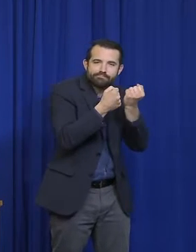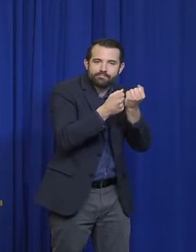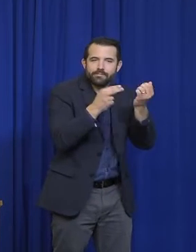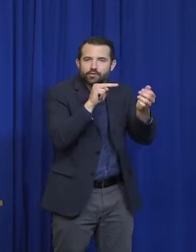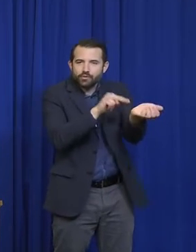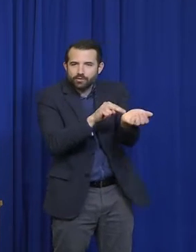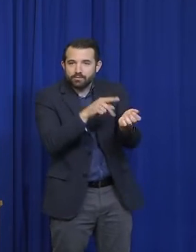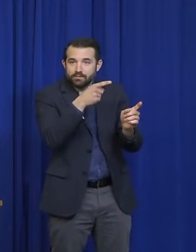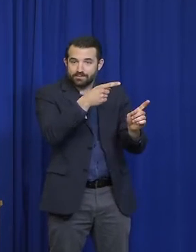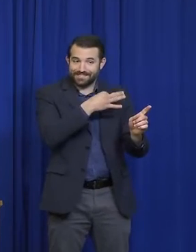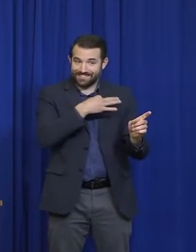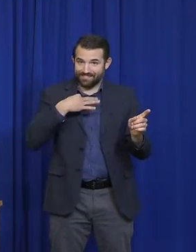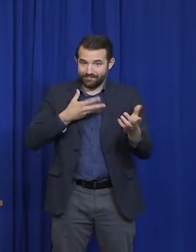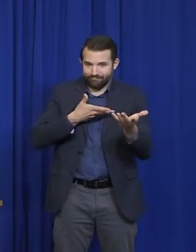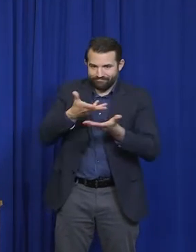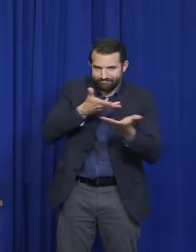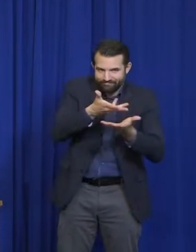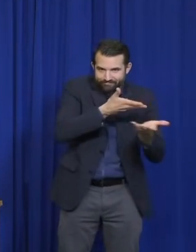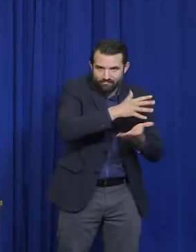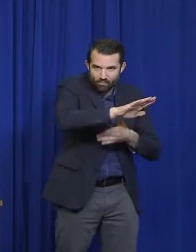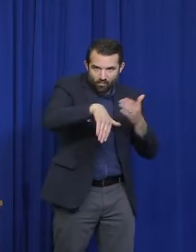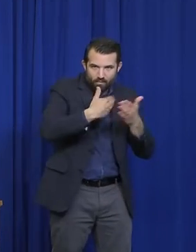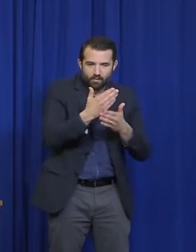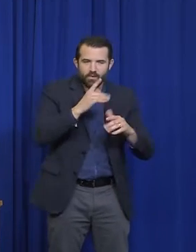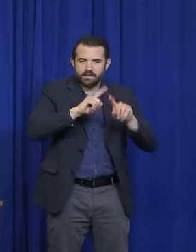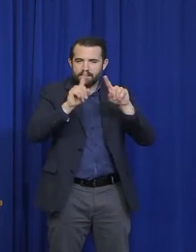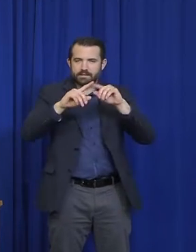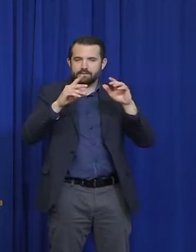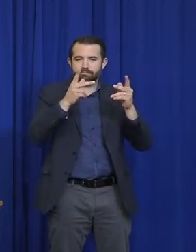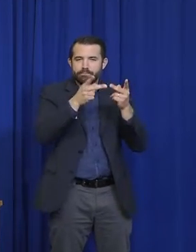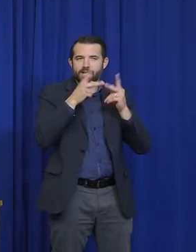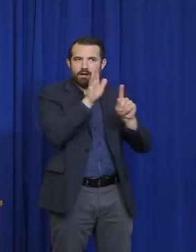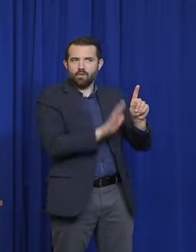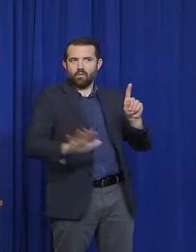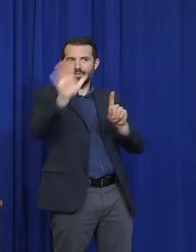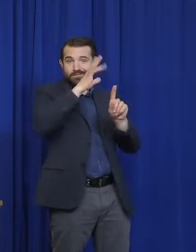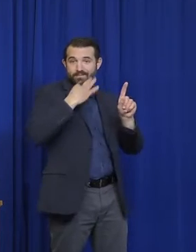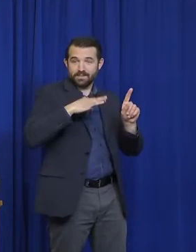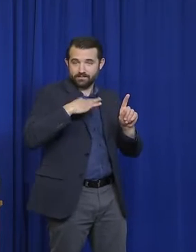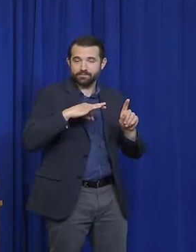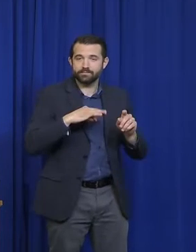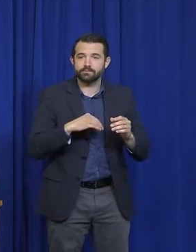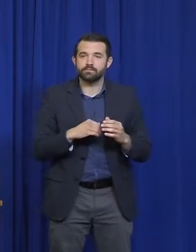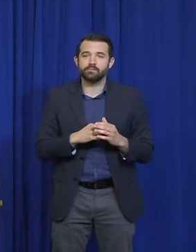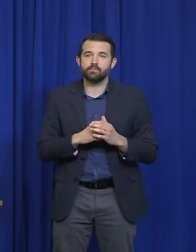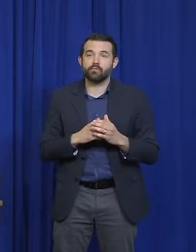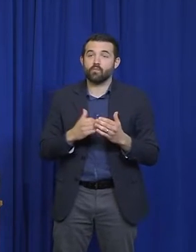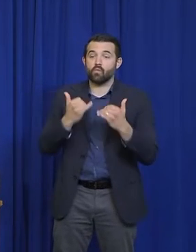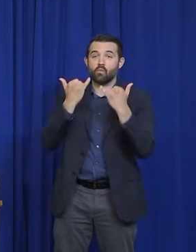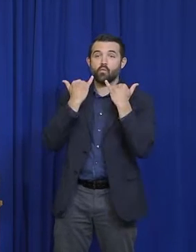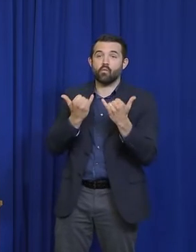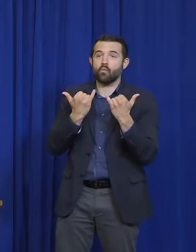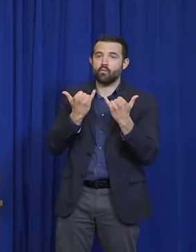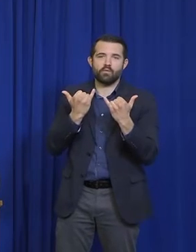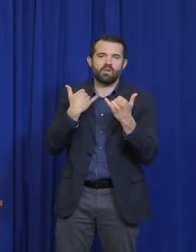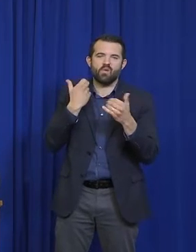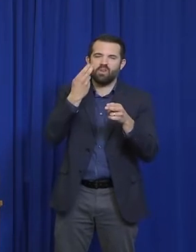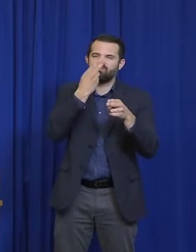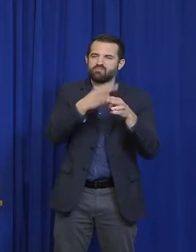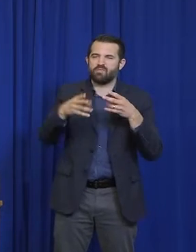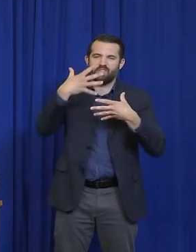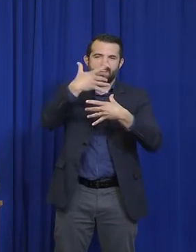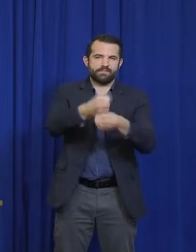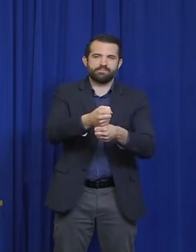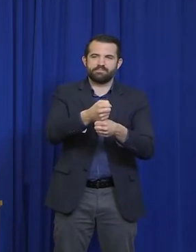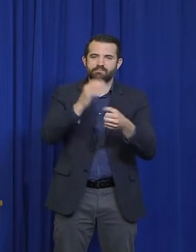at health care facilities and long-term care facilities. For convenience today, I'm just going to provide the total